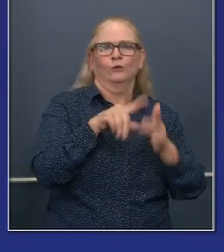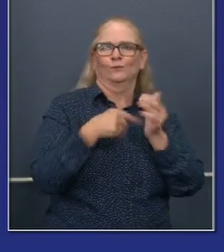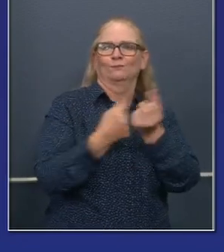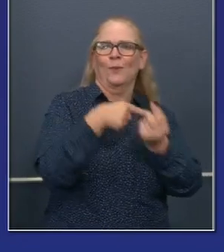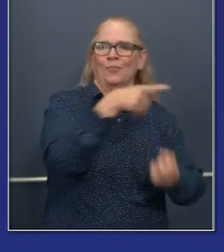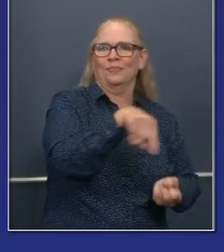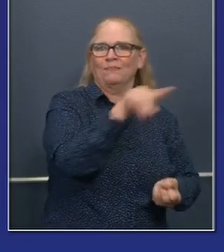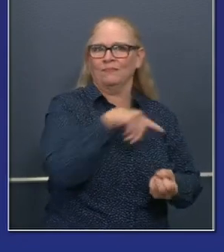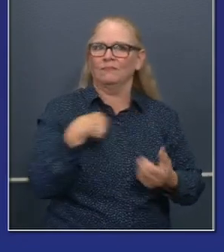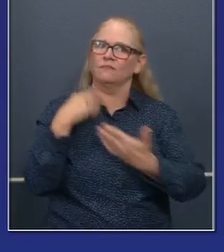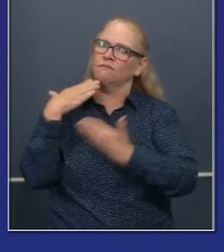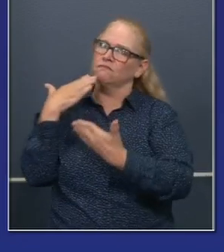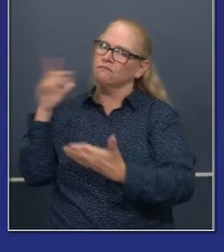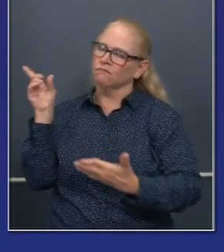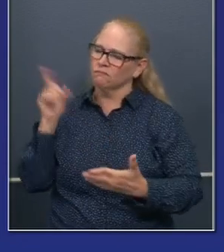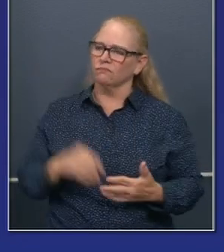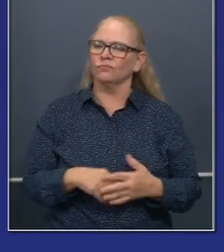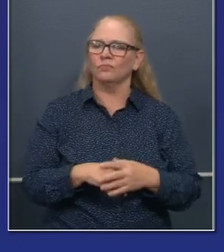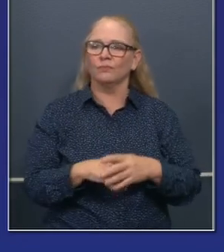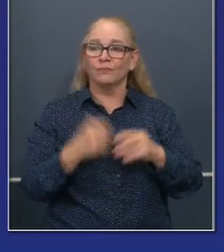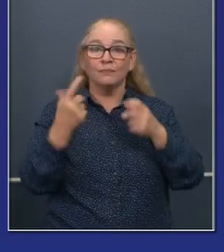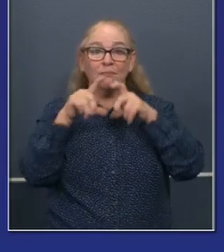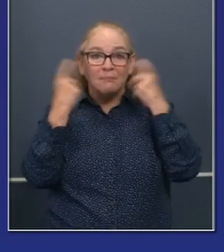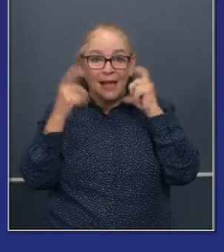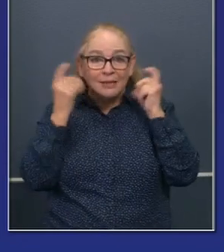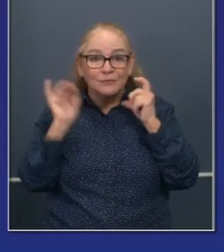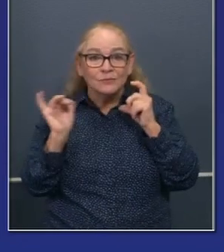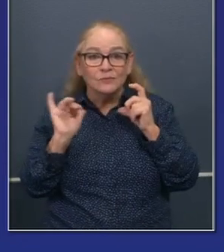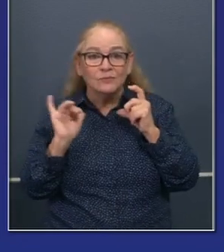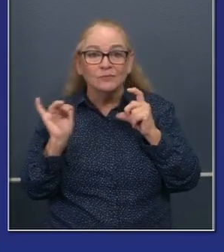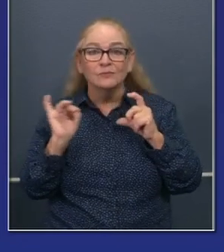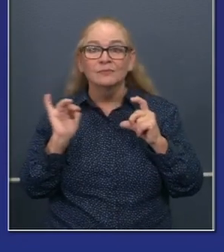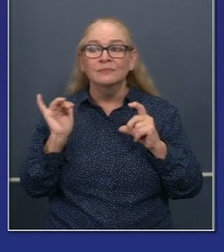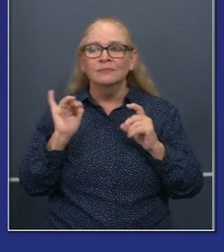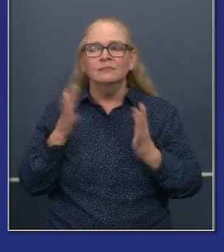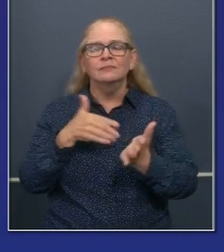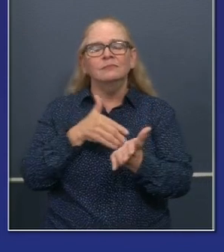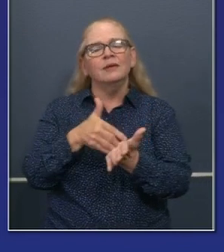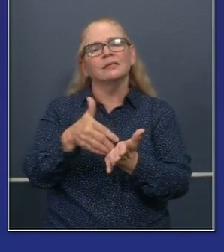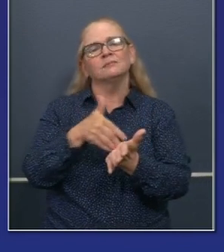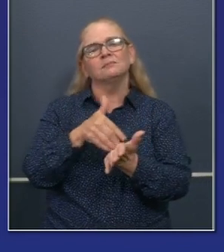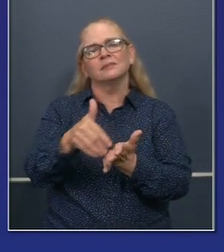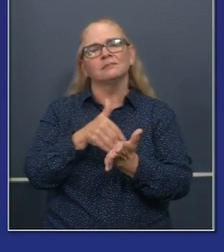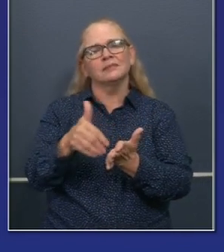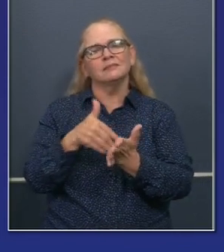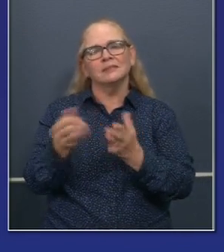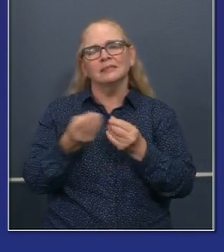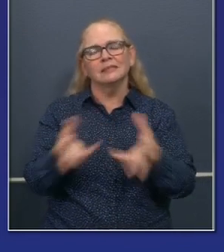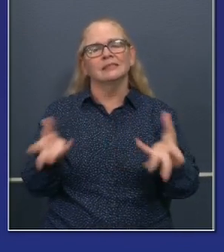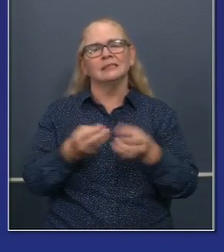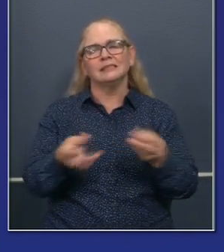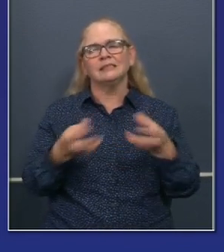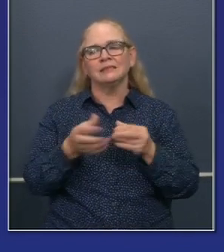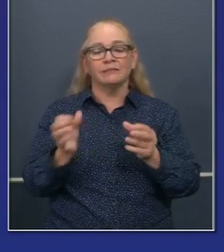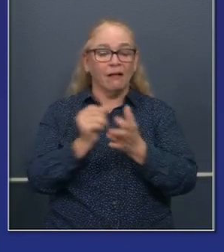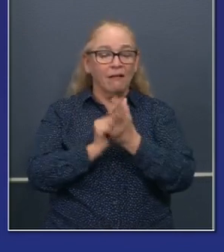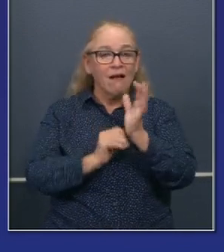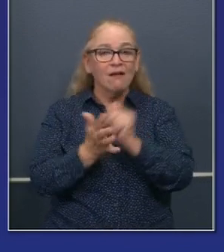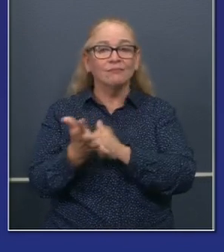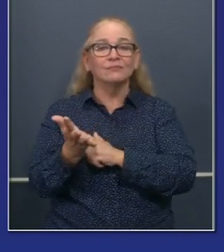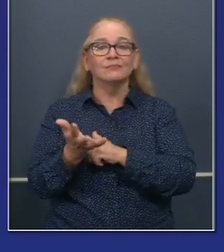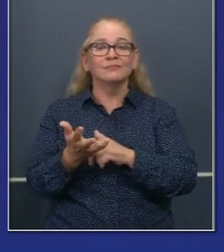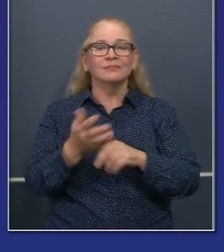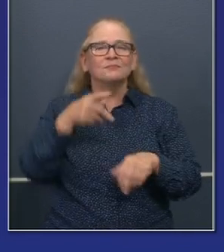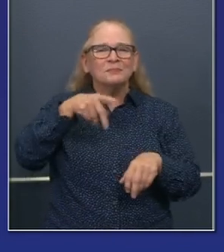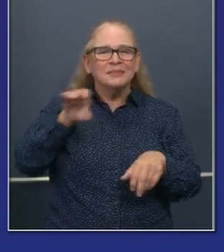about tens of millions, tens of millions of masks, uh, PPE and other important gloves, gowns, face coverings. We sent out